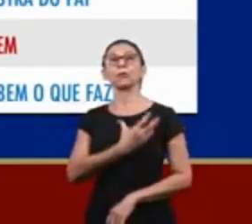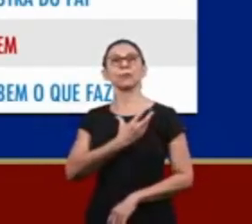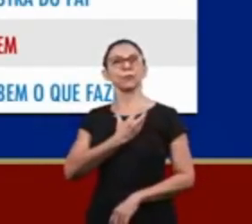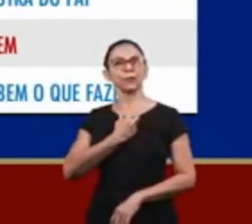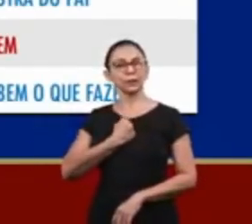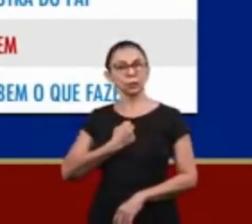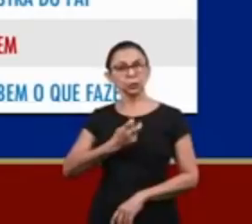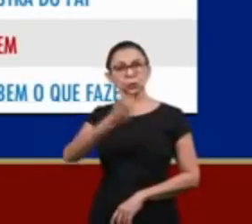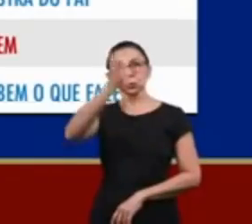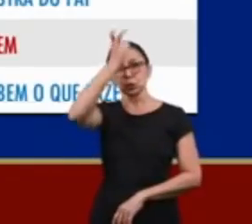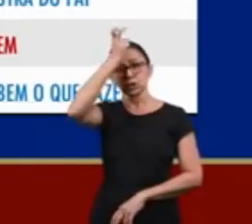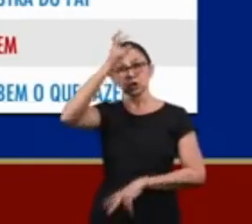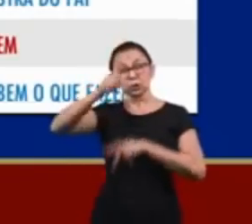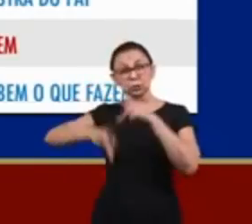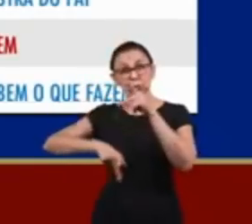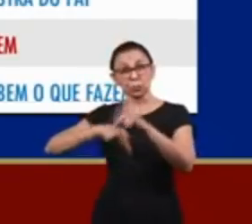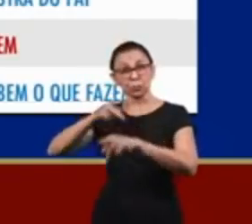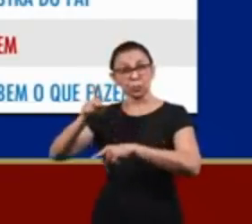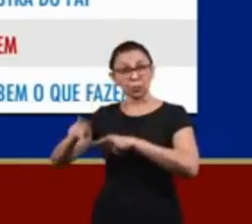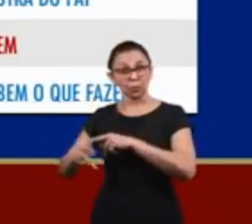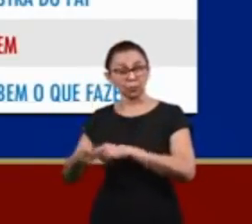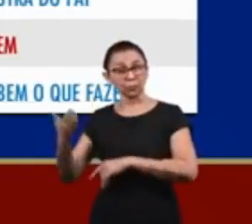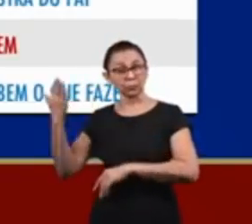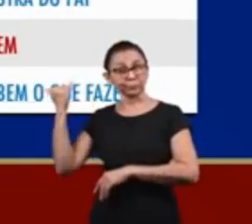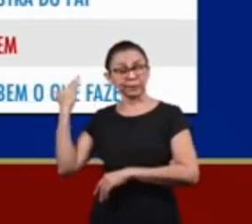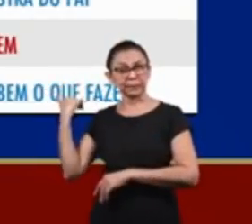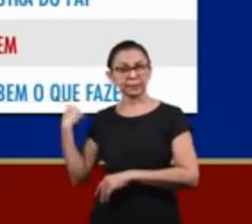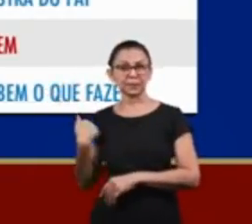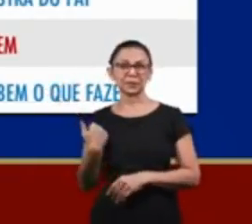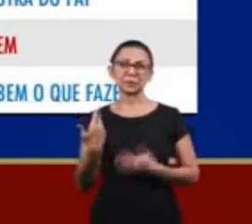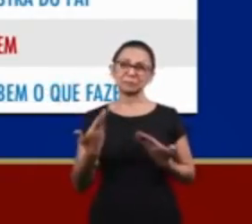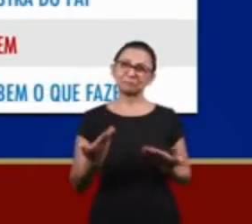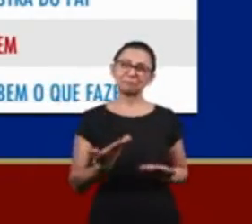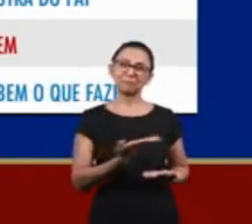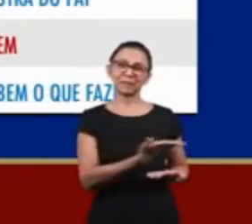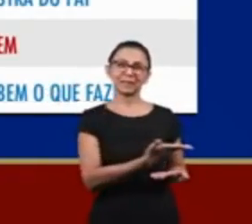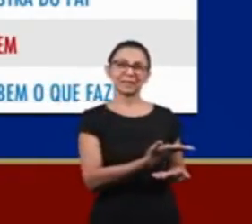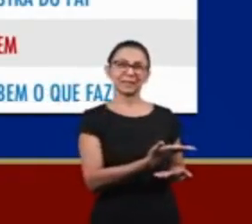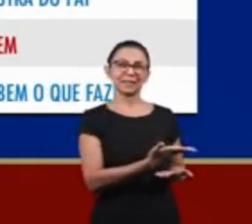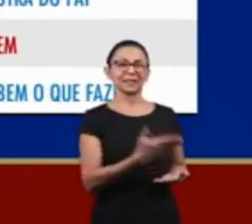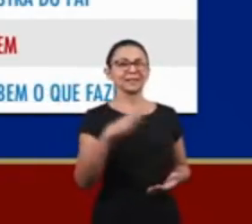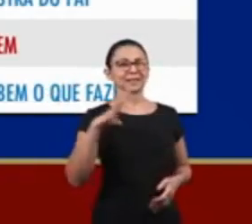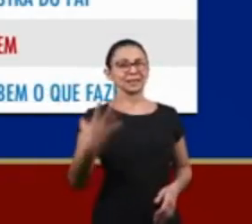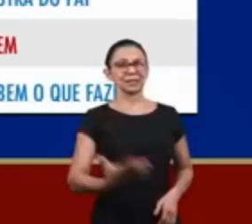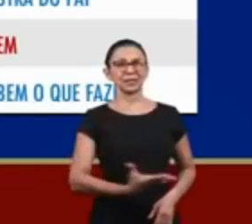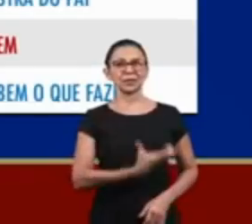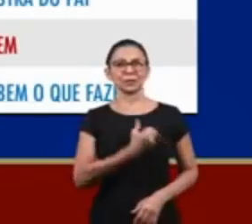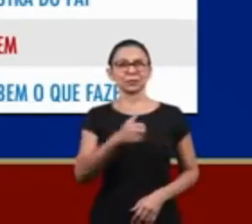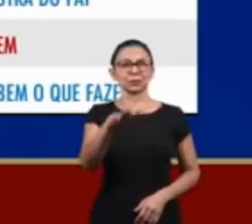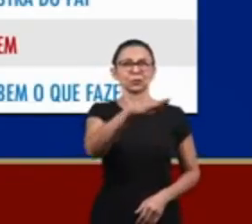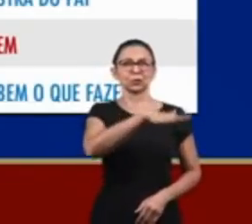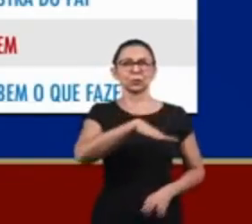the people in that specific time. Jesus, on the other hand, is the savior of men today.